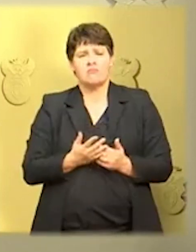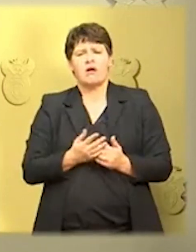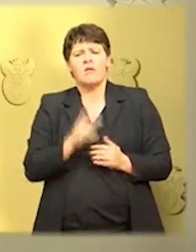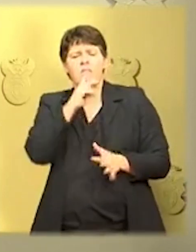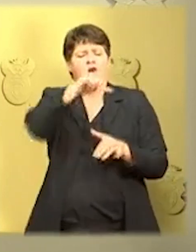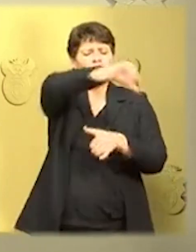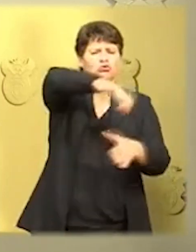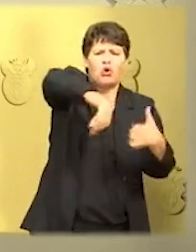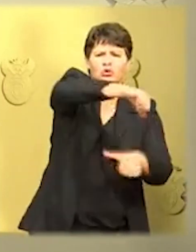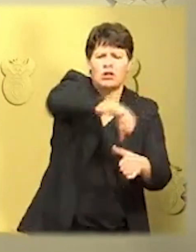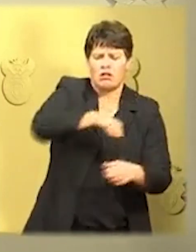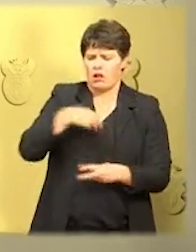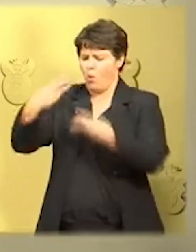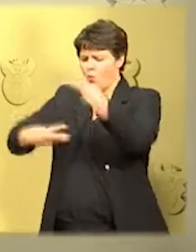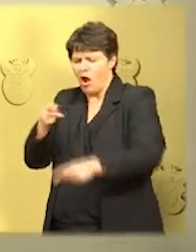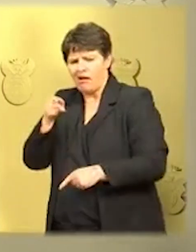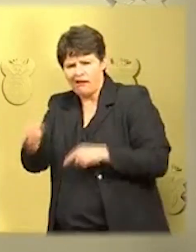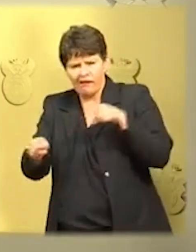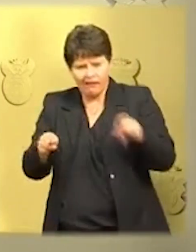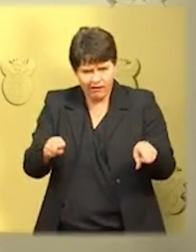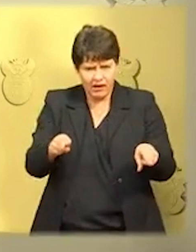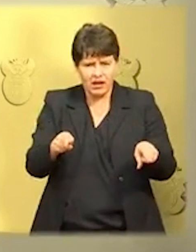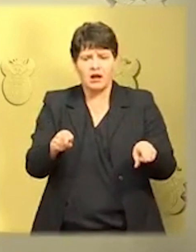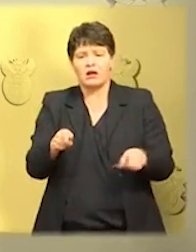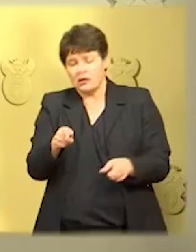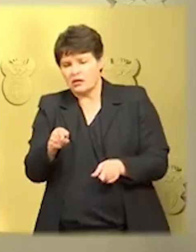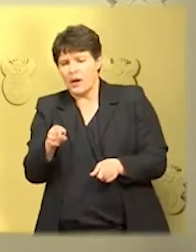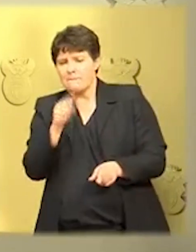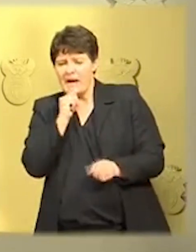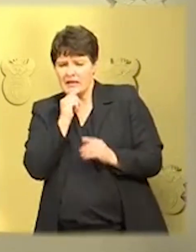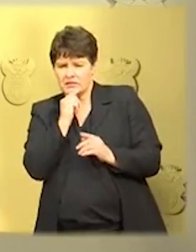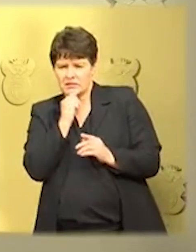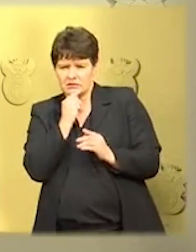to address high risk of transmission.